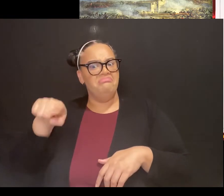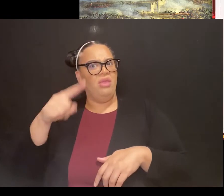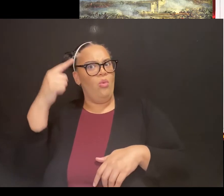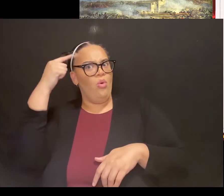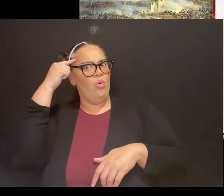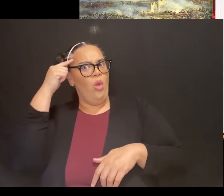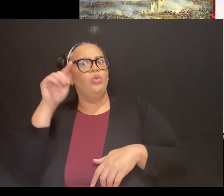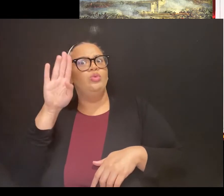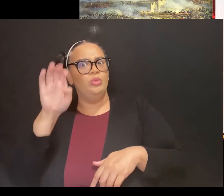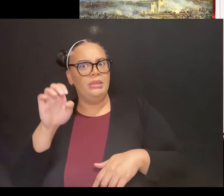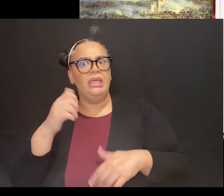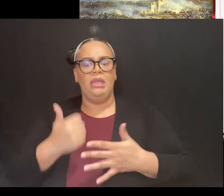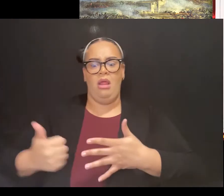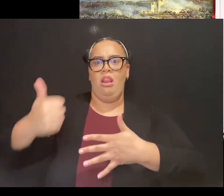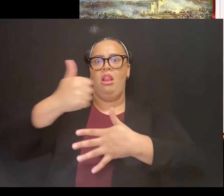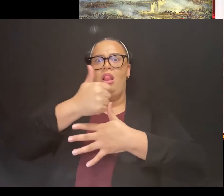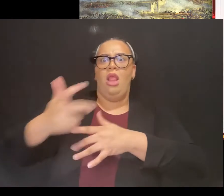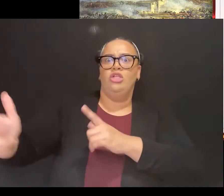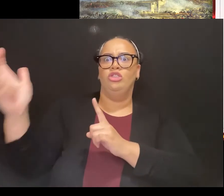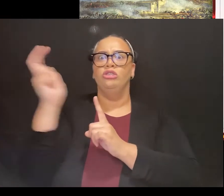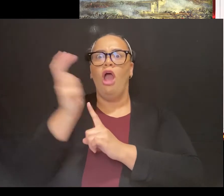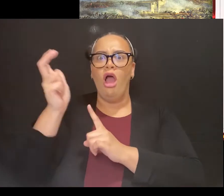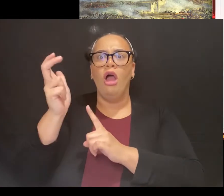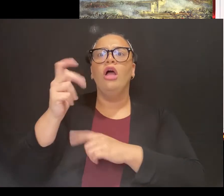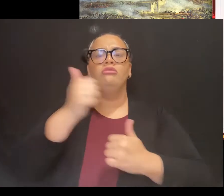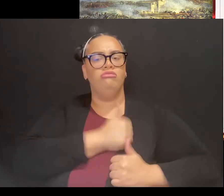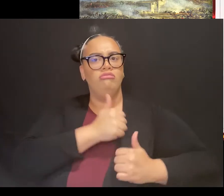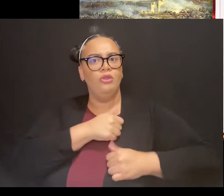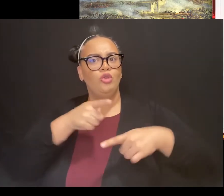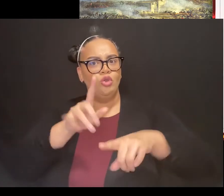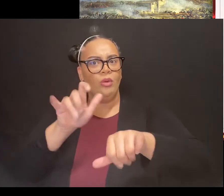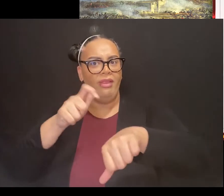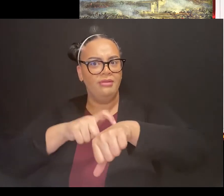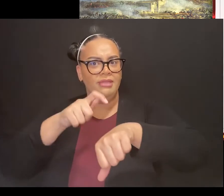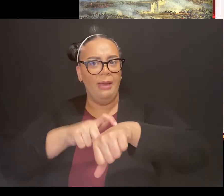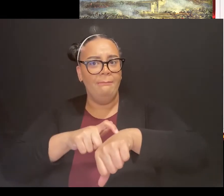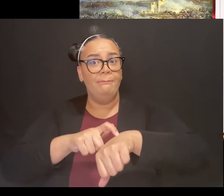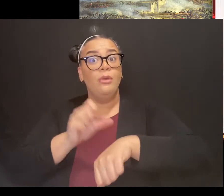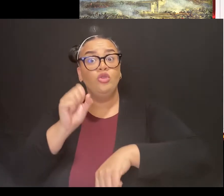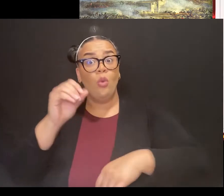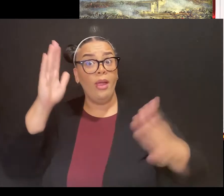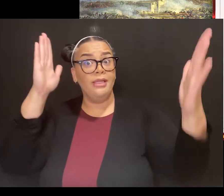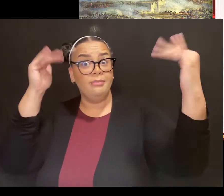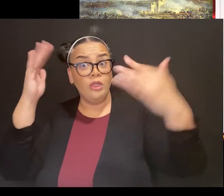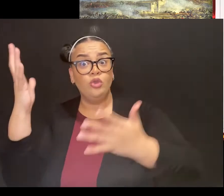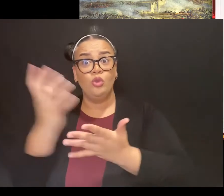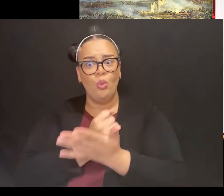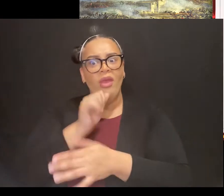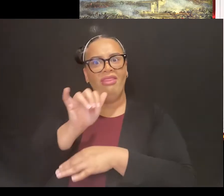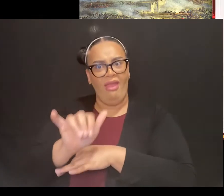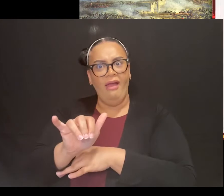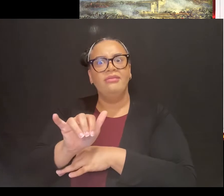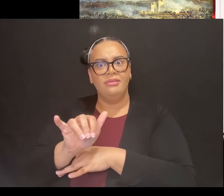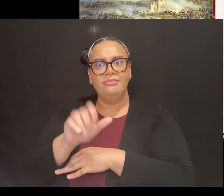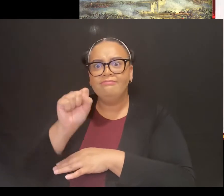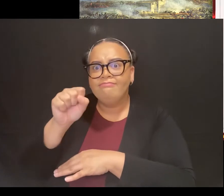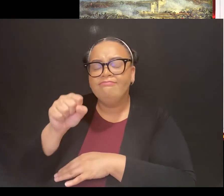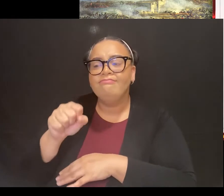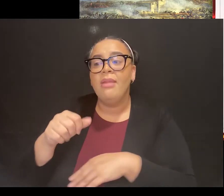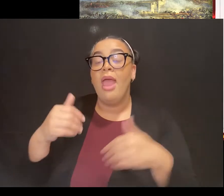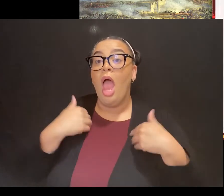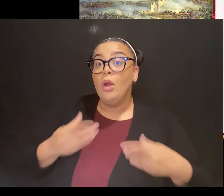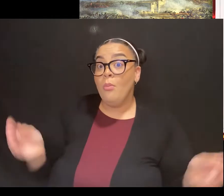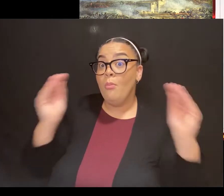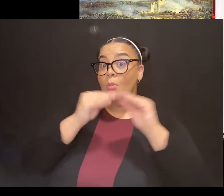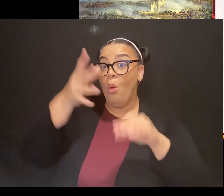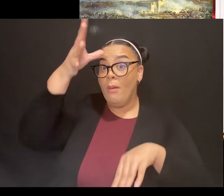They were expected to win the Battle of Puebla. They outnumbered Mexican troops by 1,000 and had not been defeated in almost 50